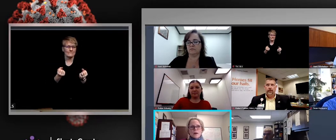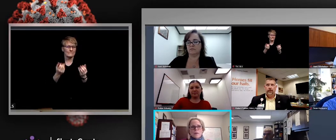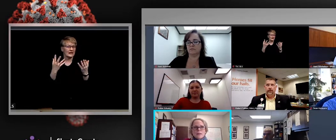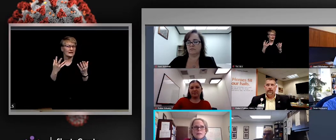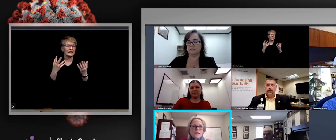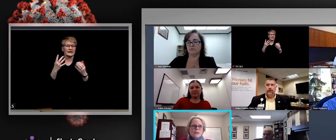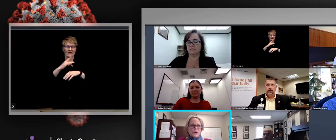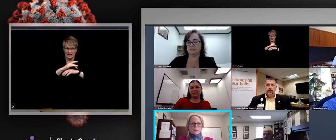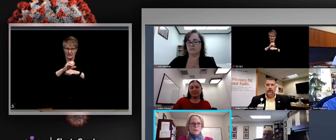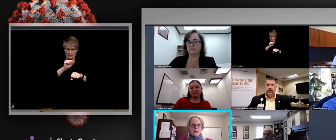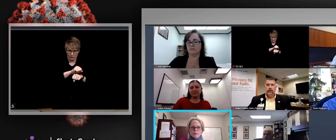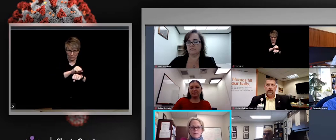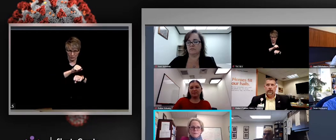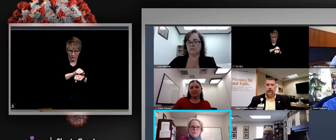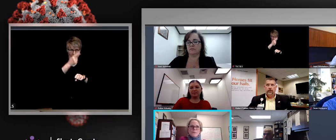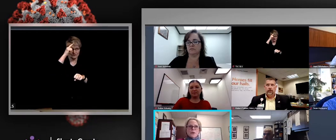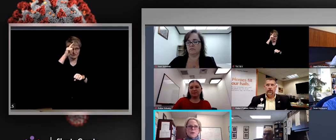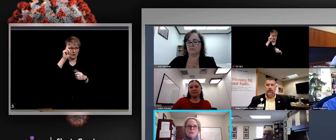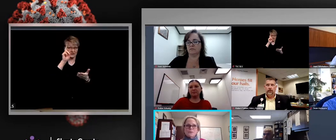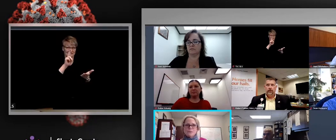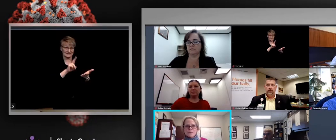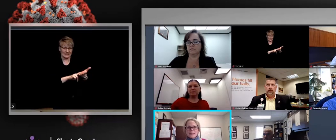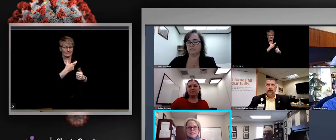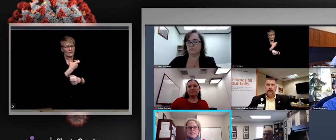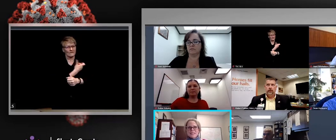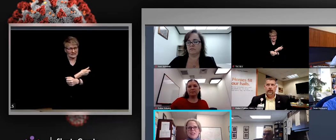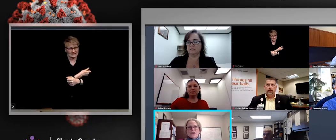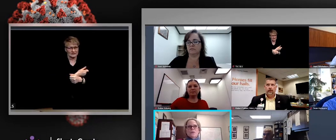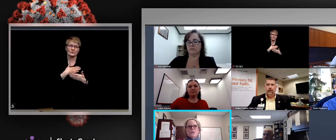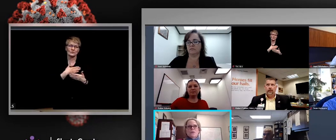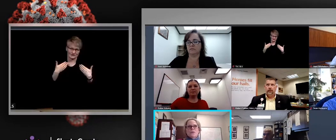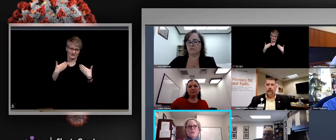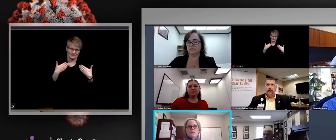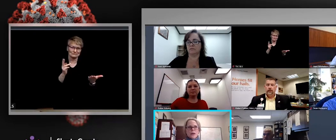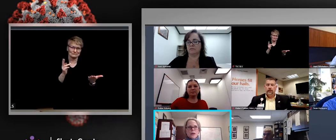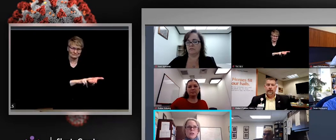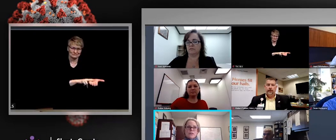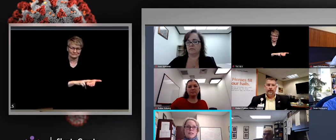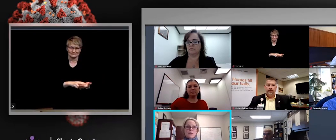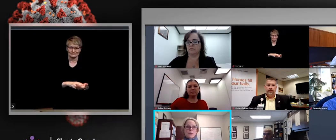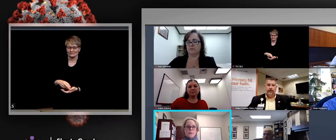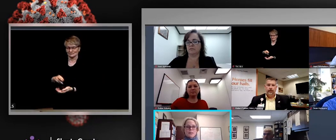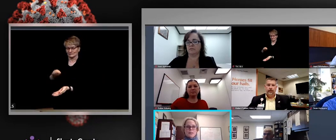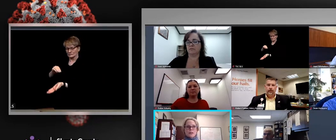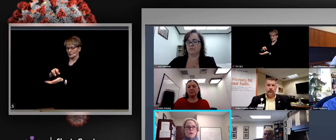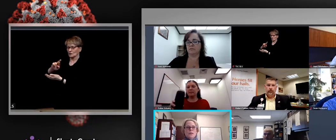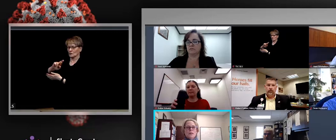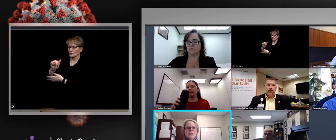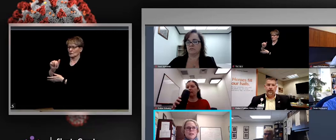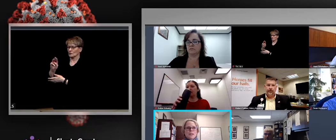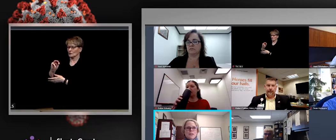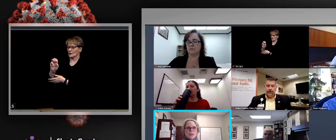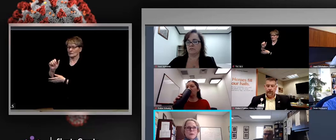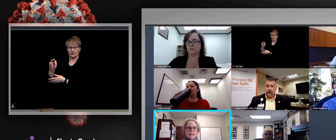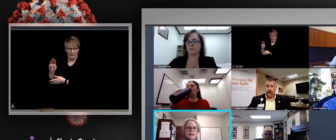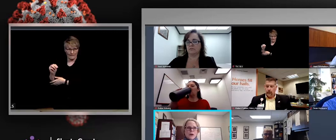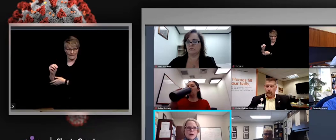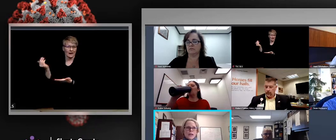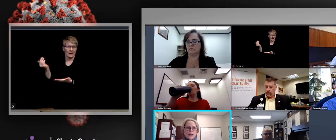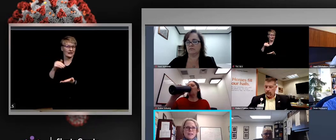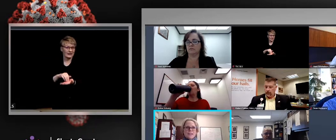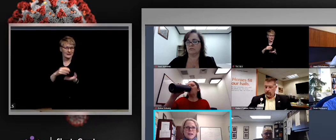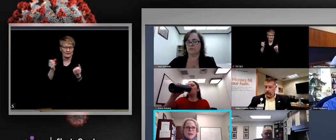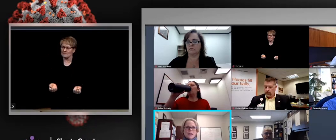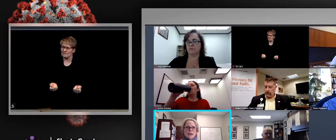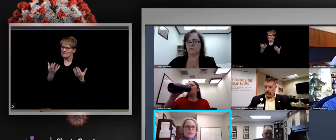Thank you, Robin. Good morning, everybody. So, yes, Carrie and Robin said, we do have a lot of vaccine appointments available in the community